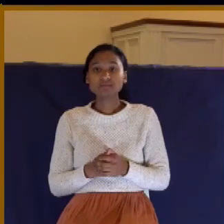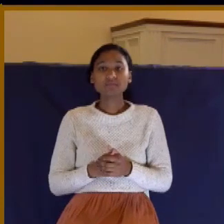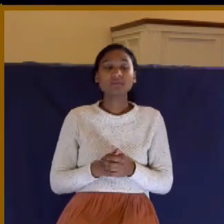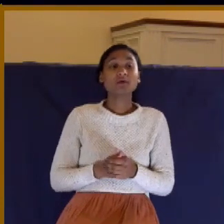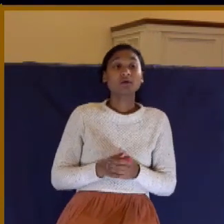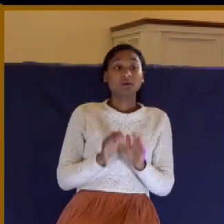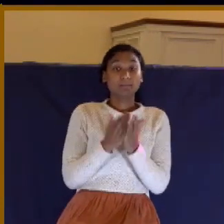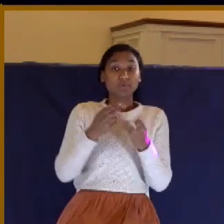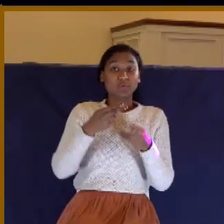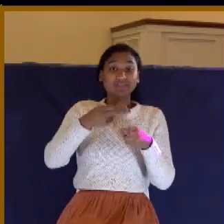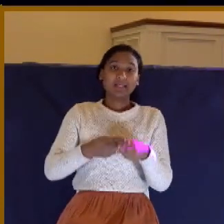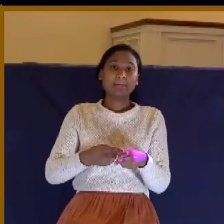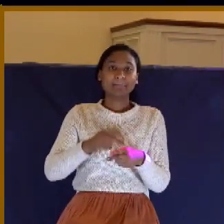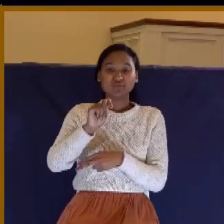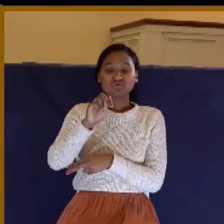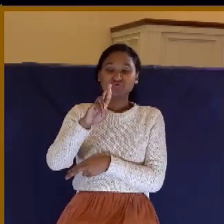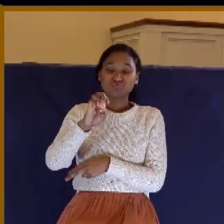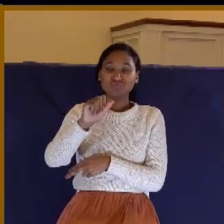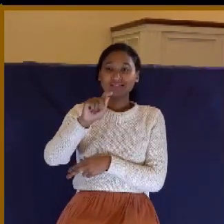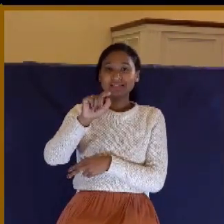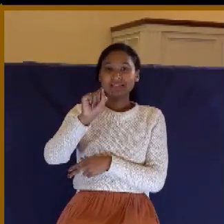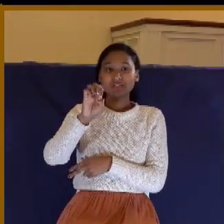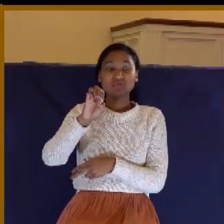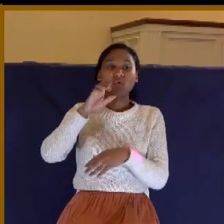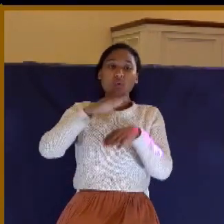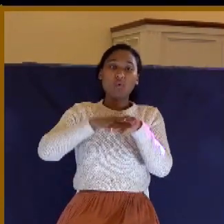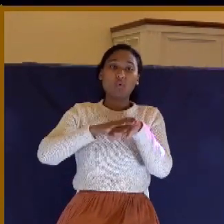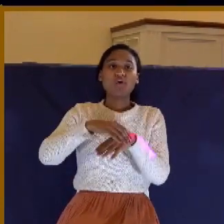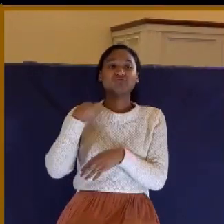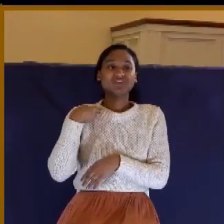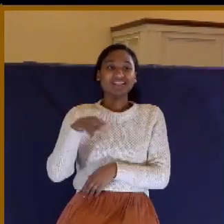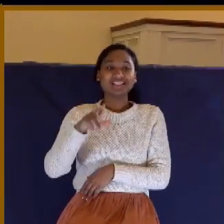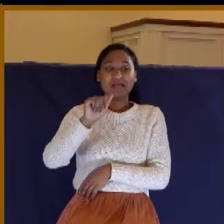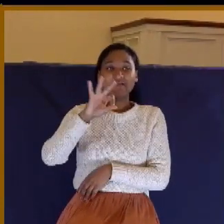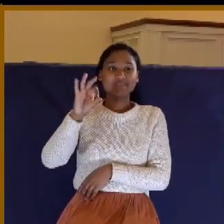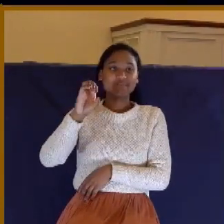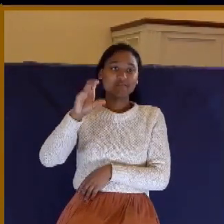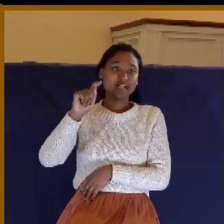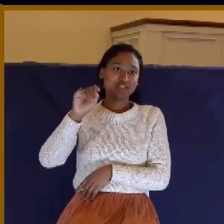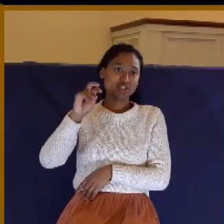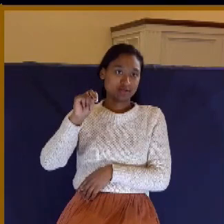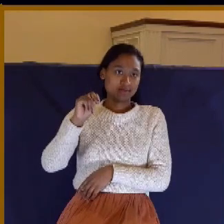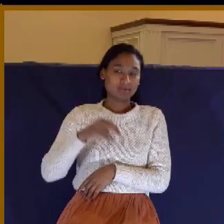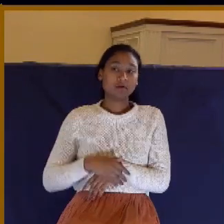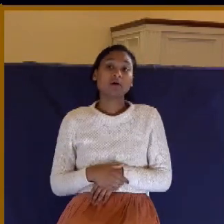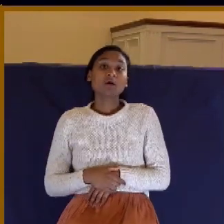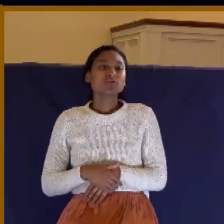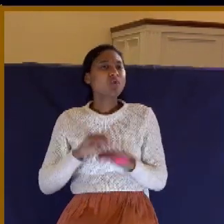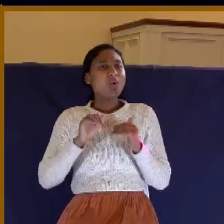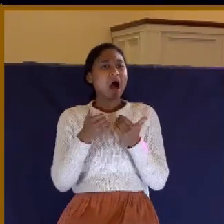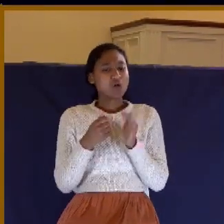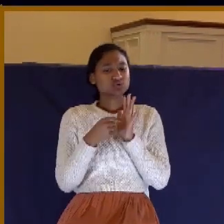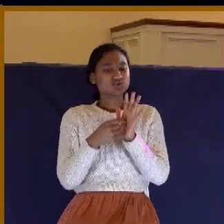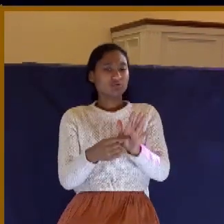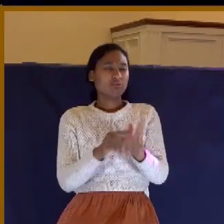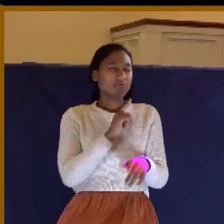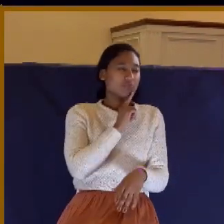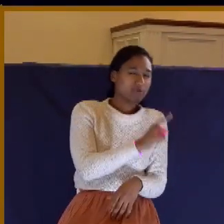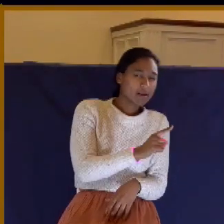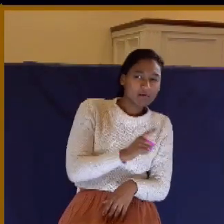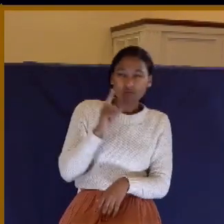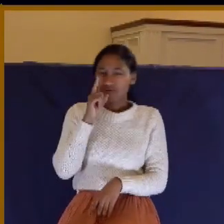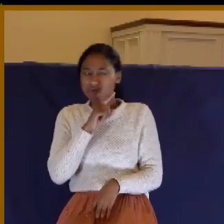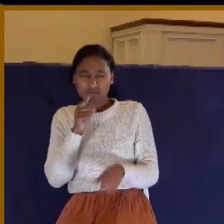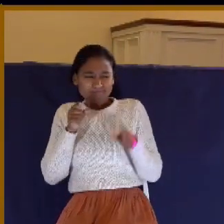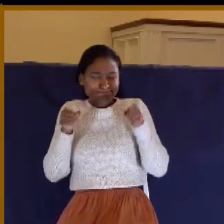Affections. But what he said basically, in order to expose false conversion and to help people understand real conversion,